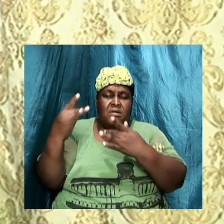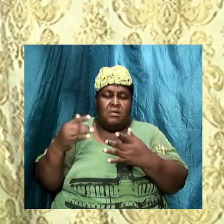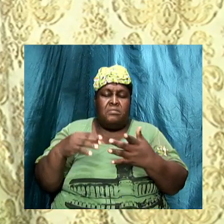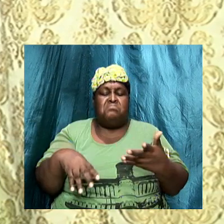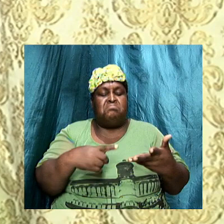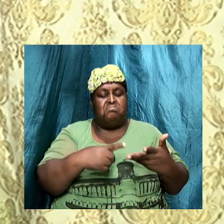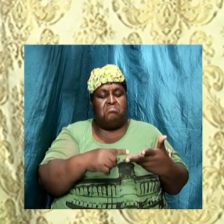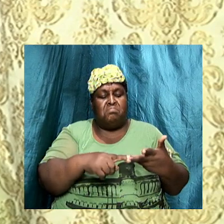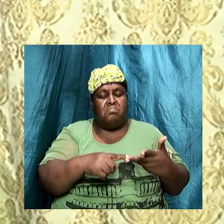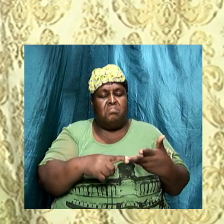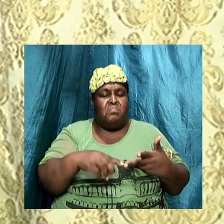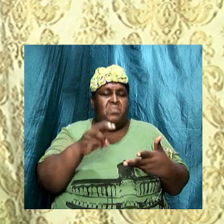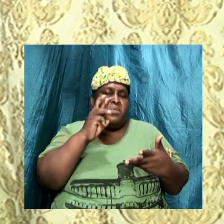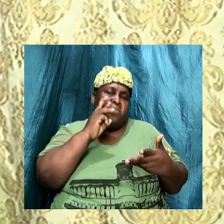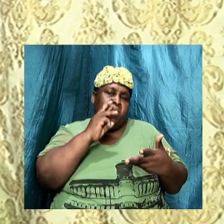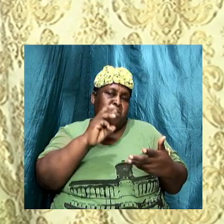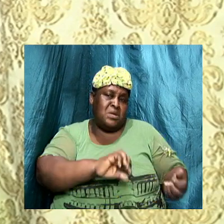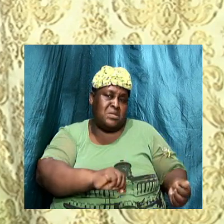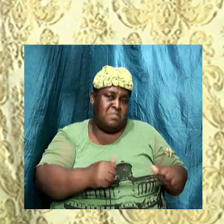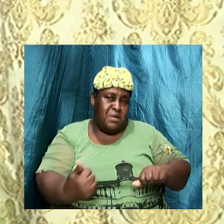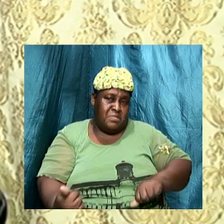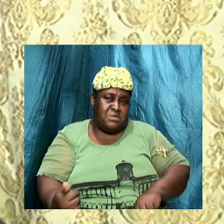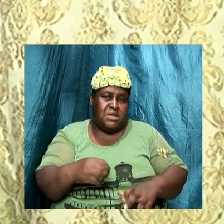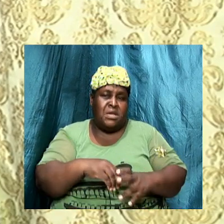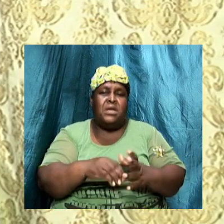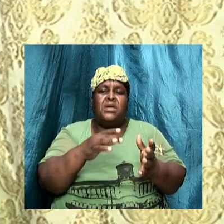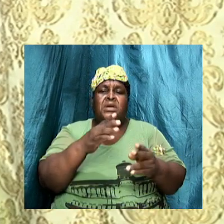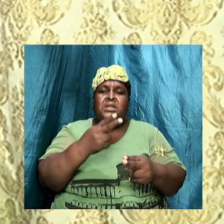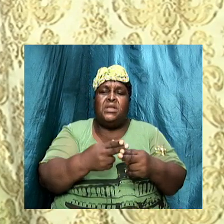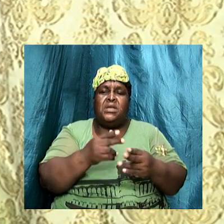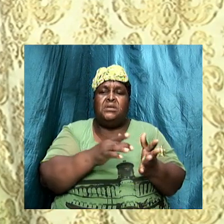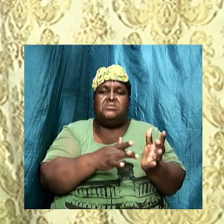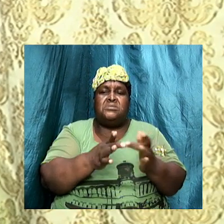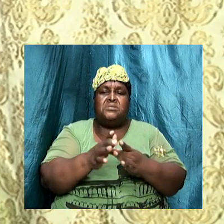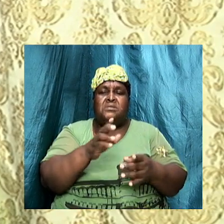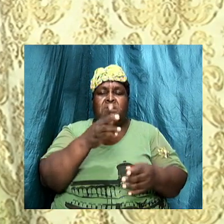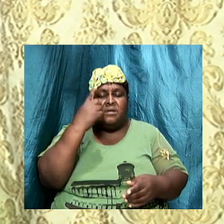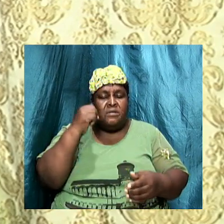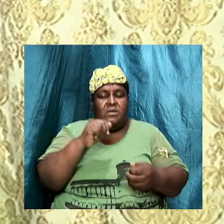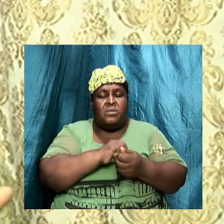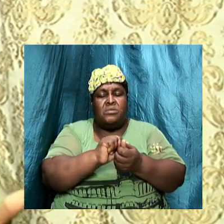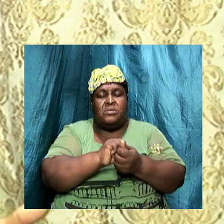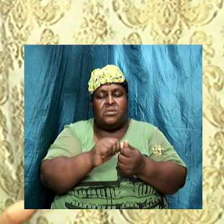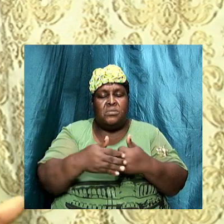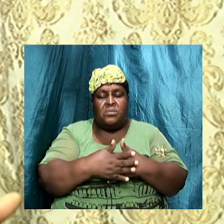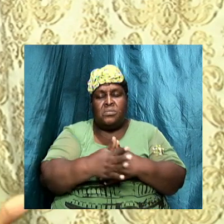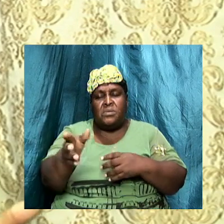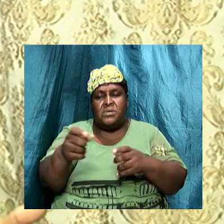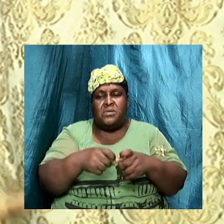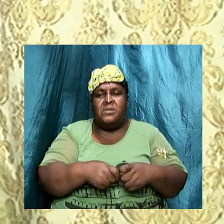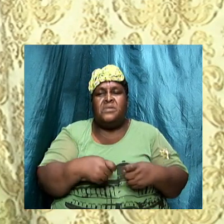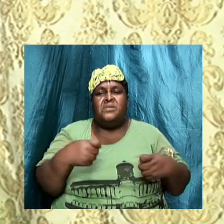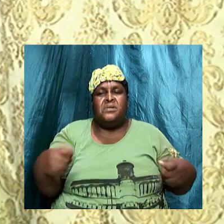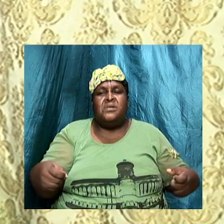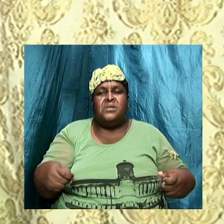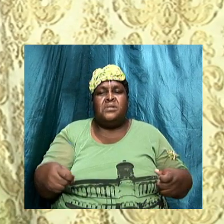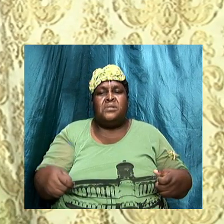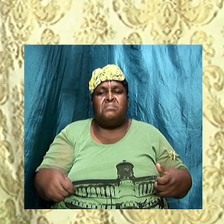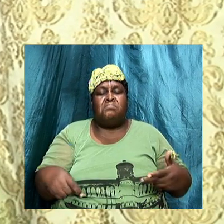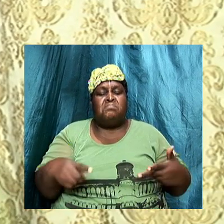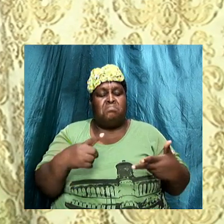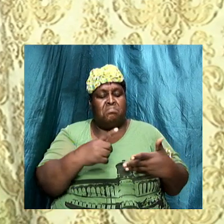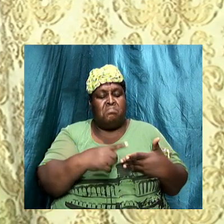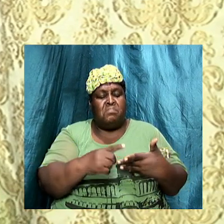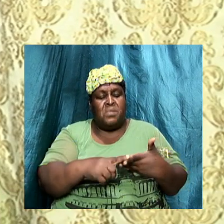baptism in the name of Jesus Christ for the remission of sins. And we look at the mood and the formula. And